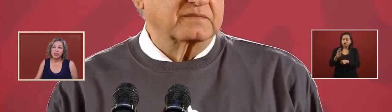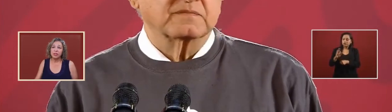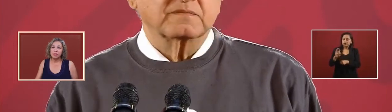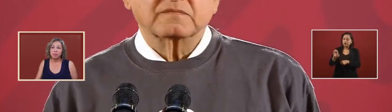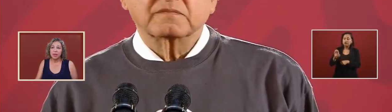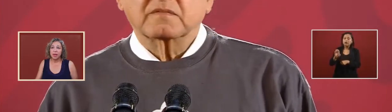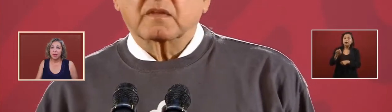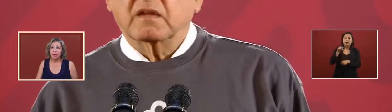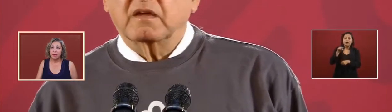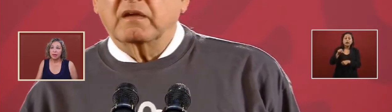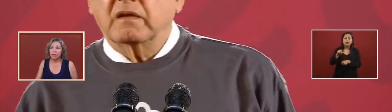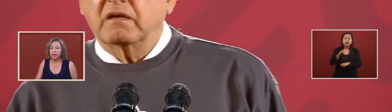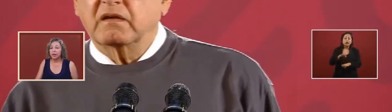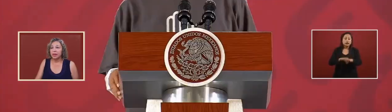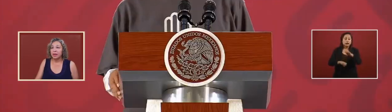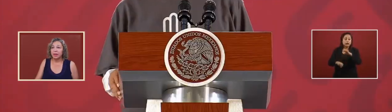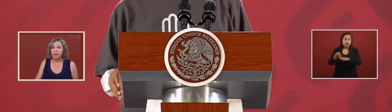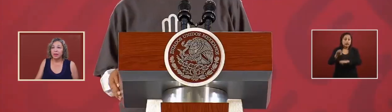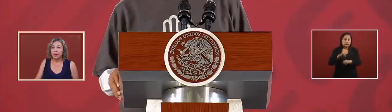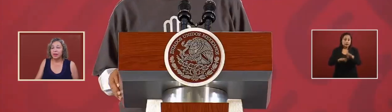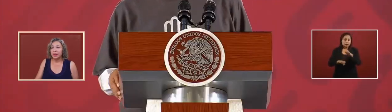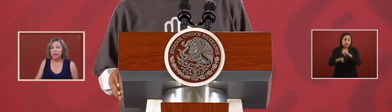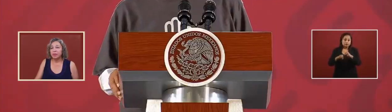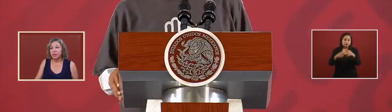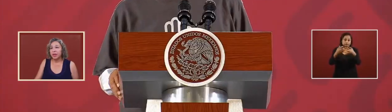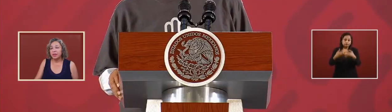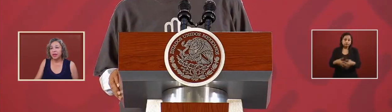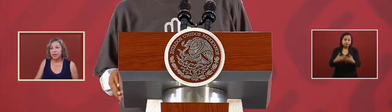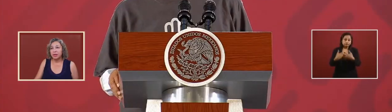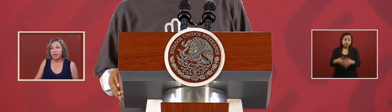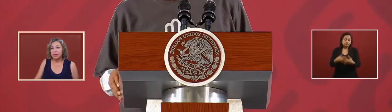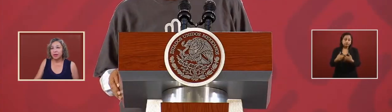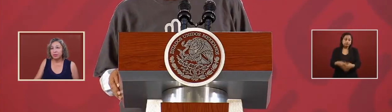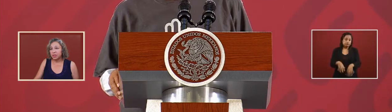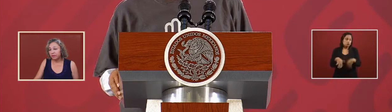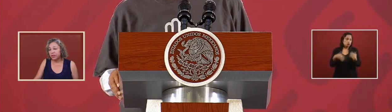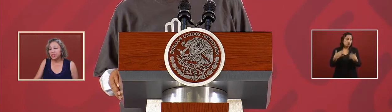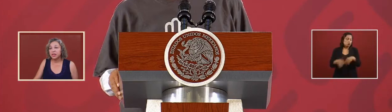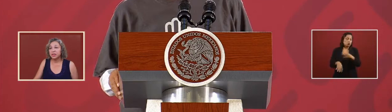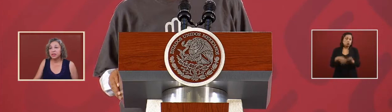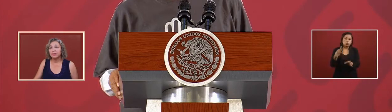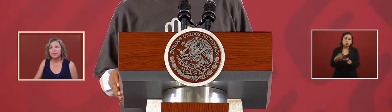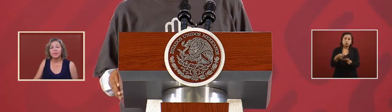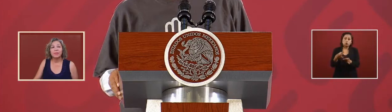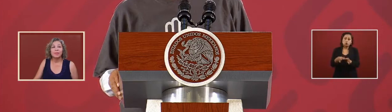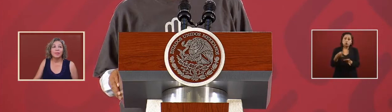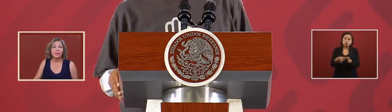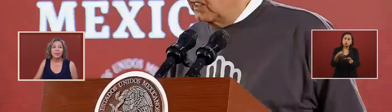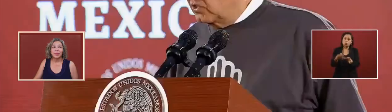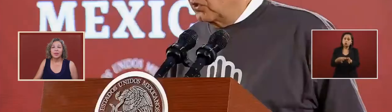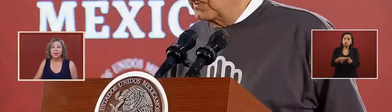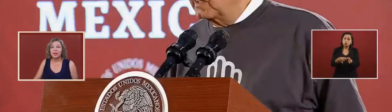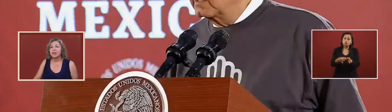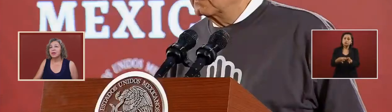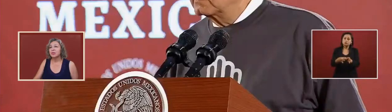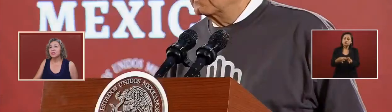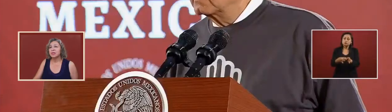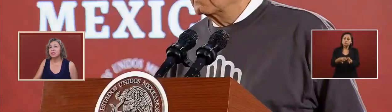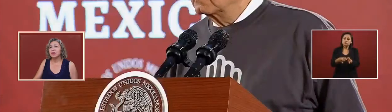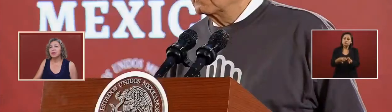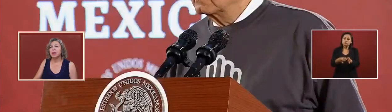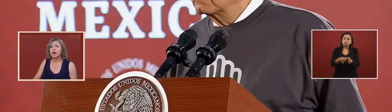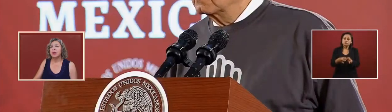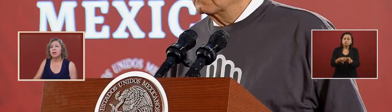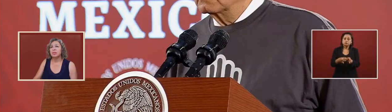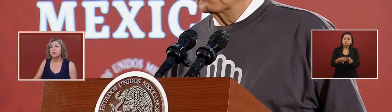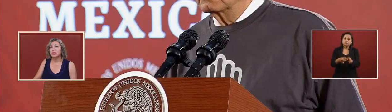used to be a company that was efficient that was